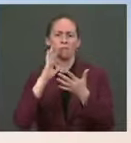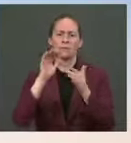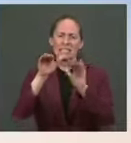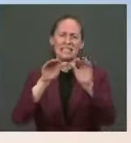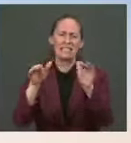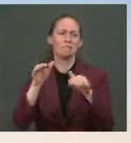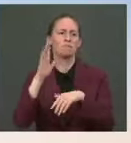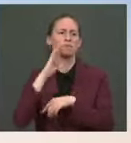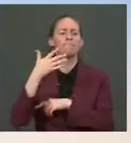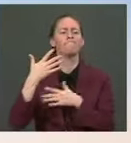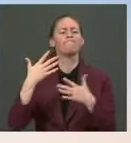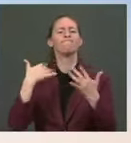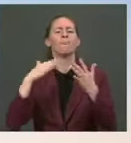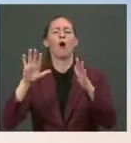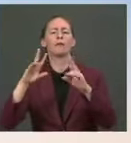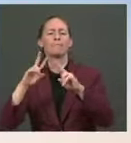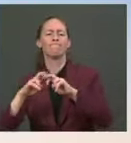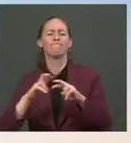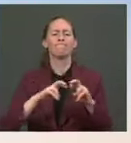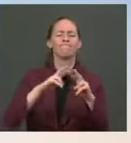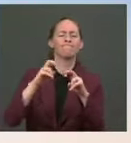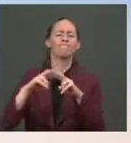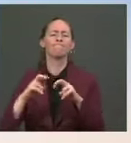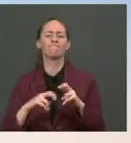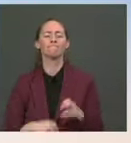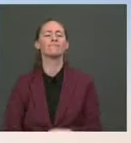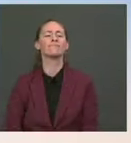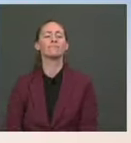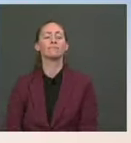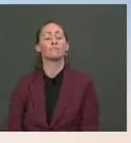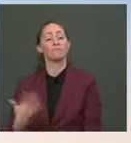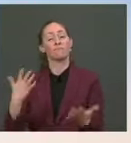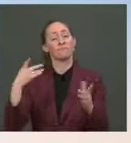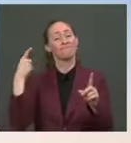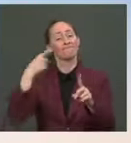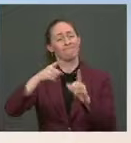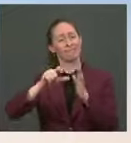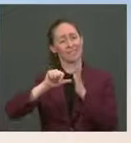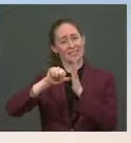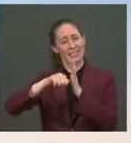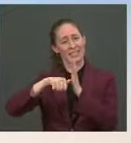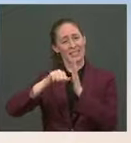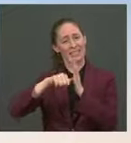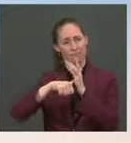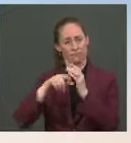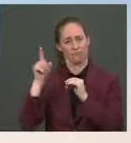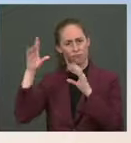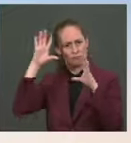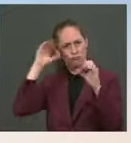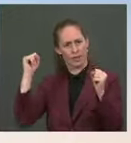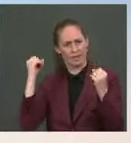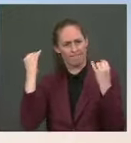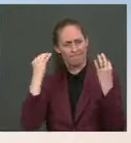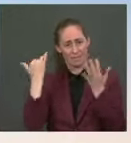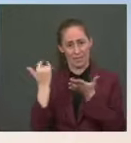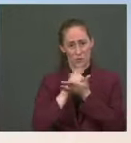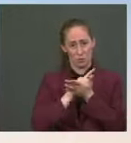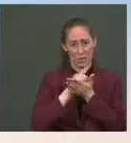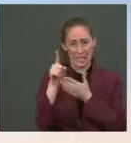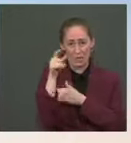assessment, because there's almost nothing more valuable than the time of the President of the United States, that in this week, when we were in a key period of